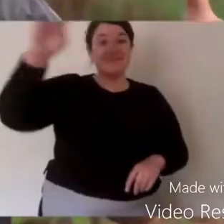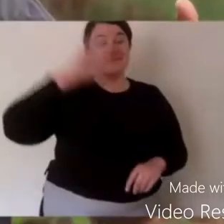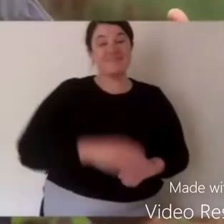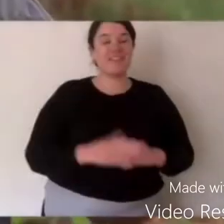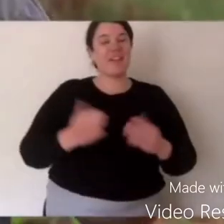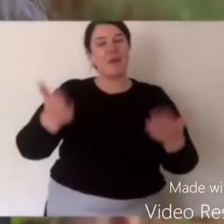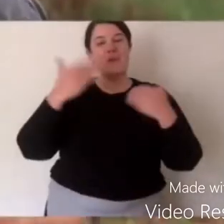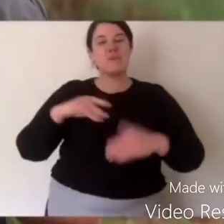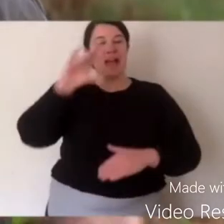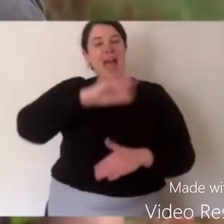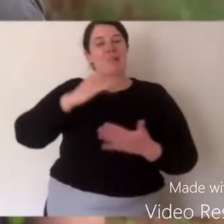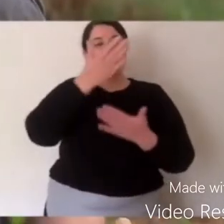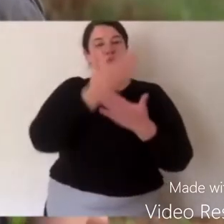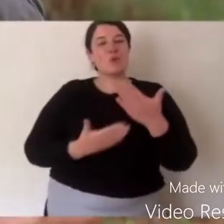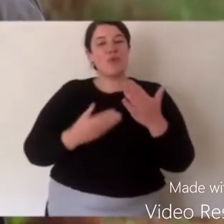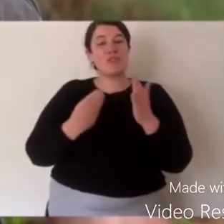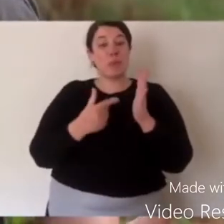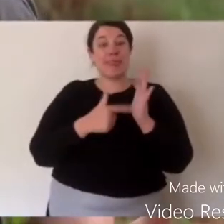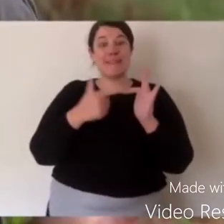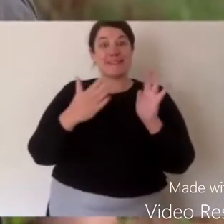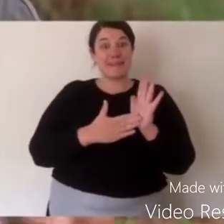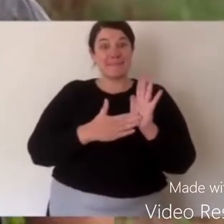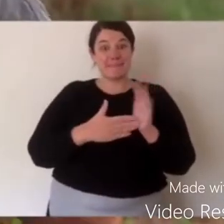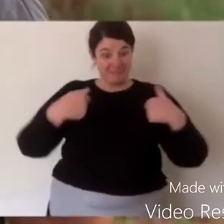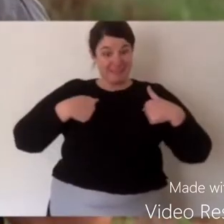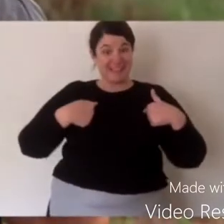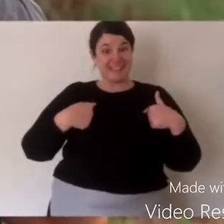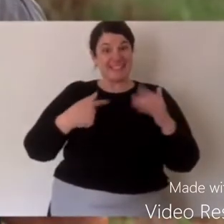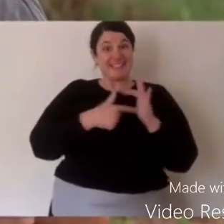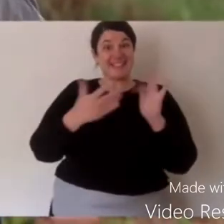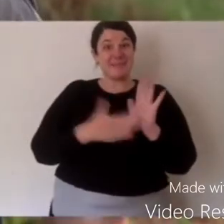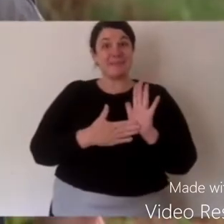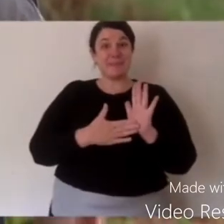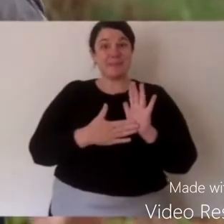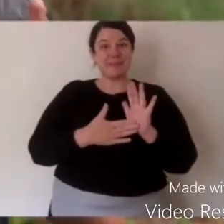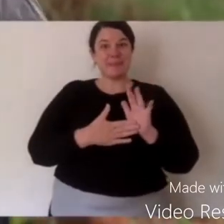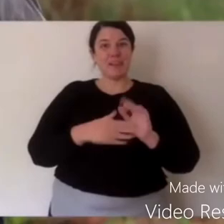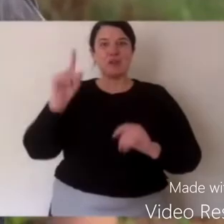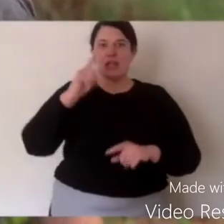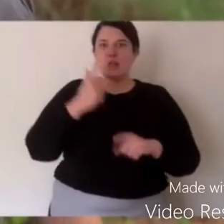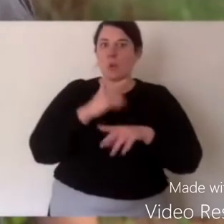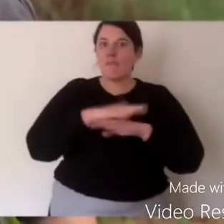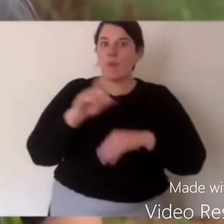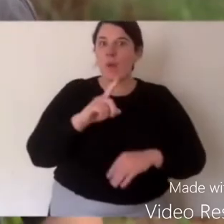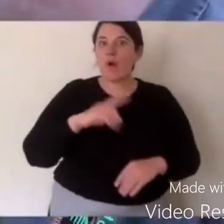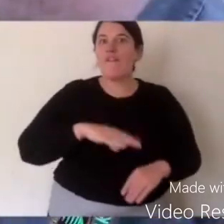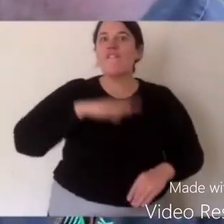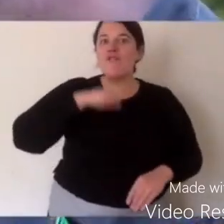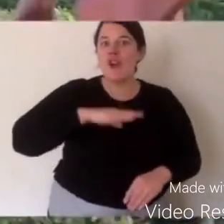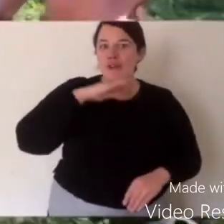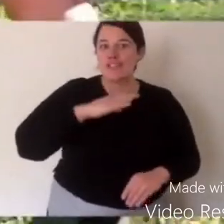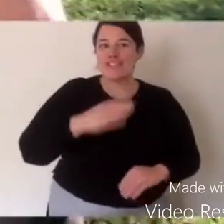G'day everyone, welcome to Animal Tales with Tim Faulkner. That's me, and today I'm talking frogs.